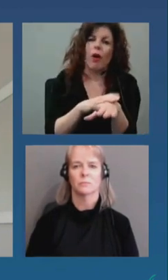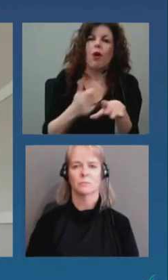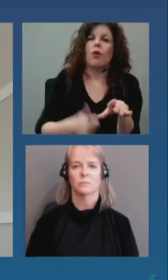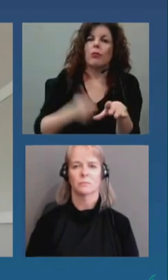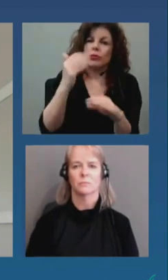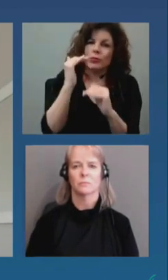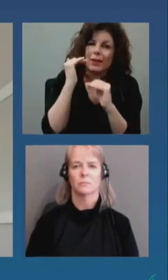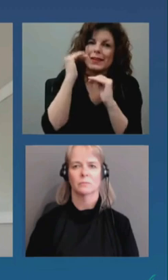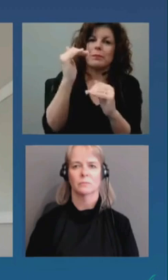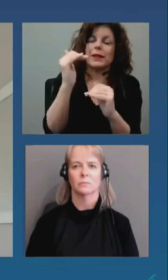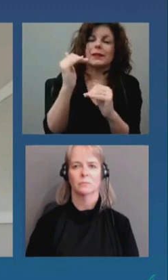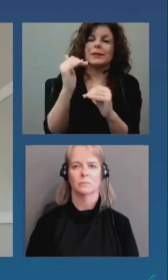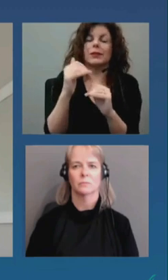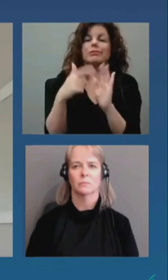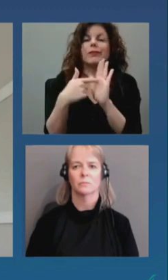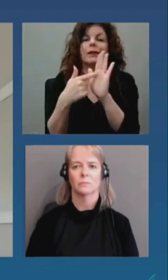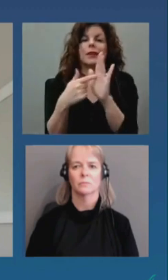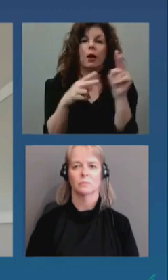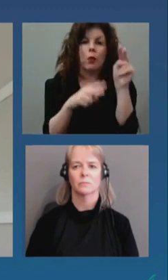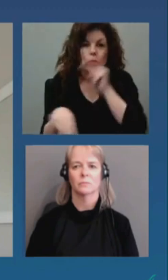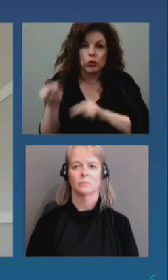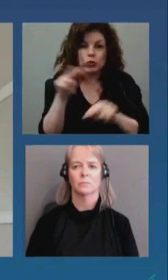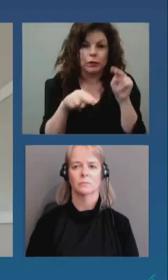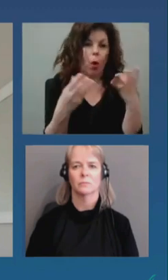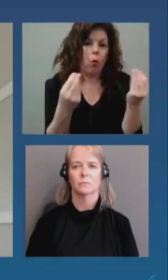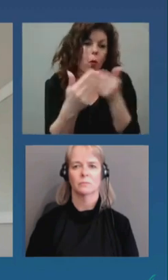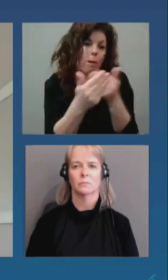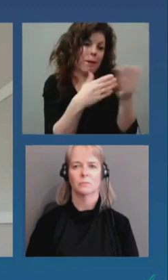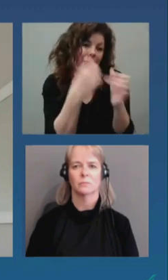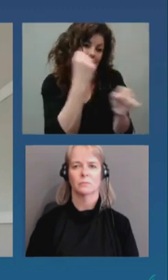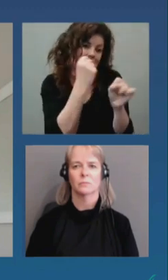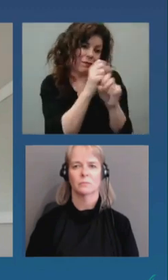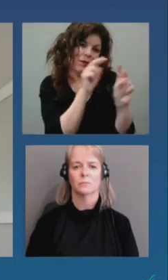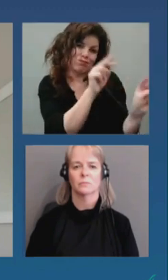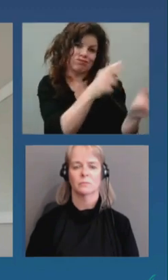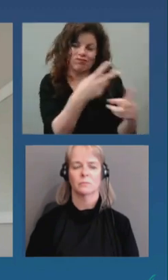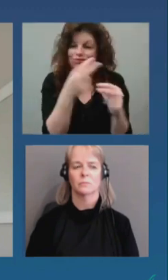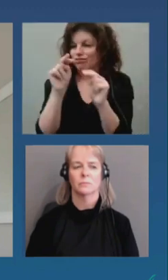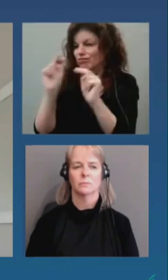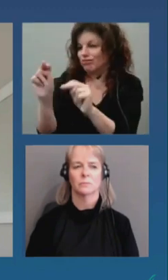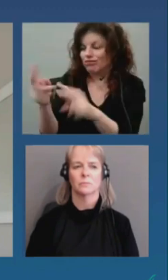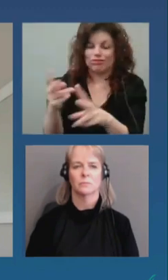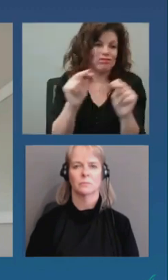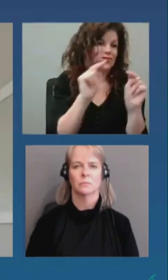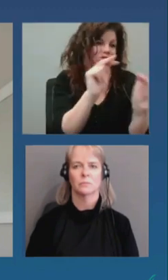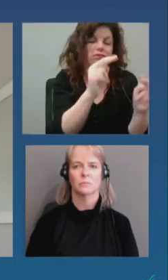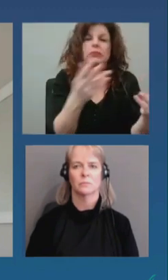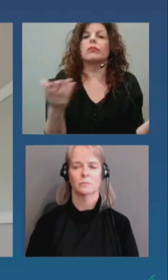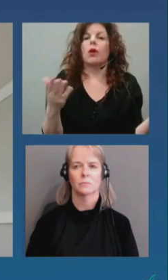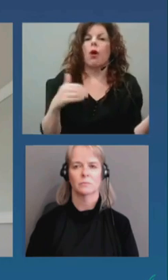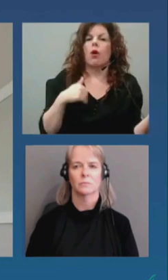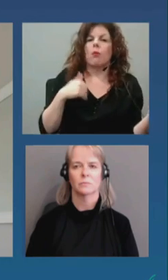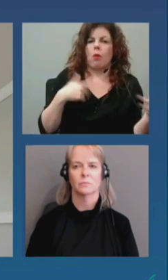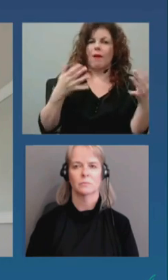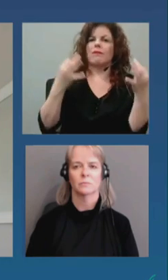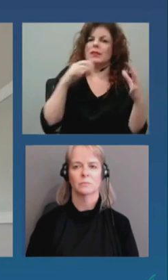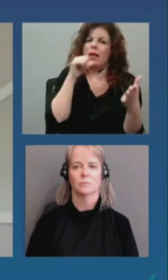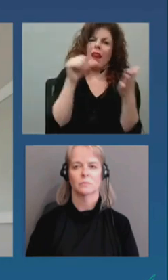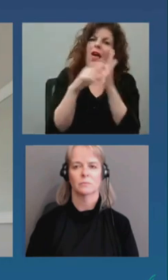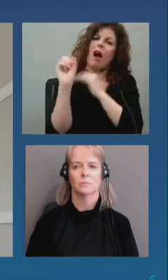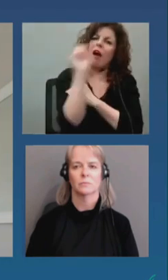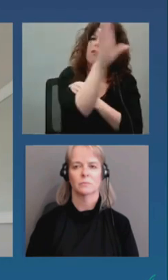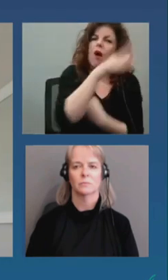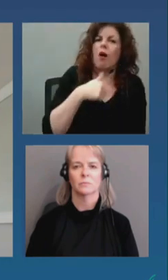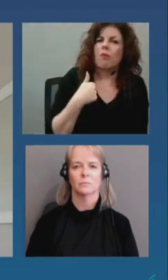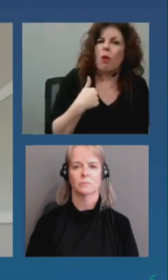notamment la surveillance des lieux de travail. Pourquoi vous avez, pourquoi avez-vous décidé d'envoyer cette lettre